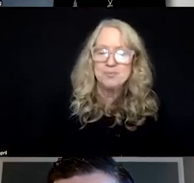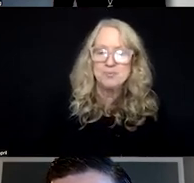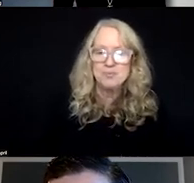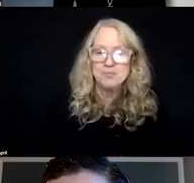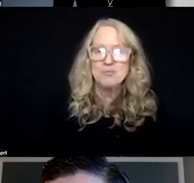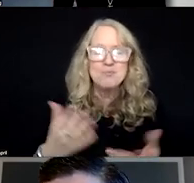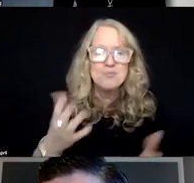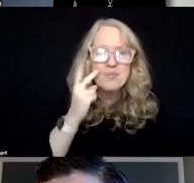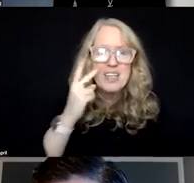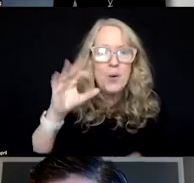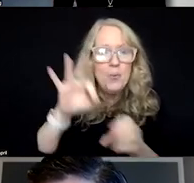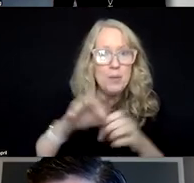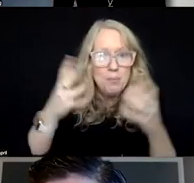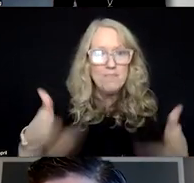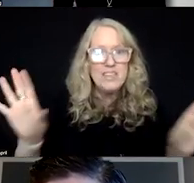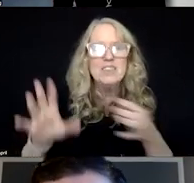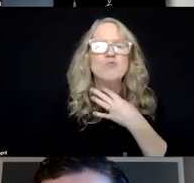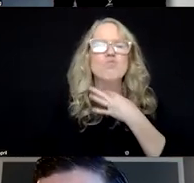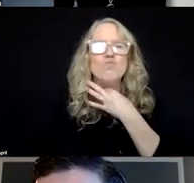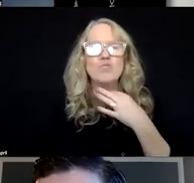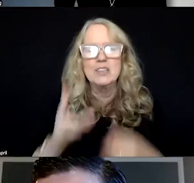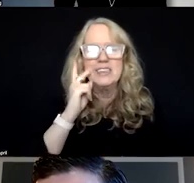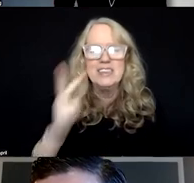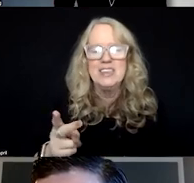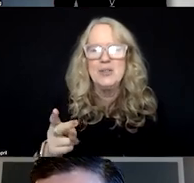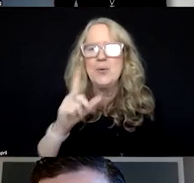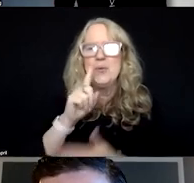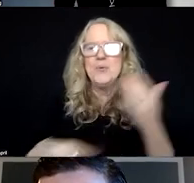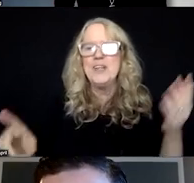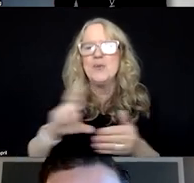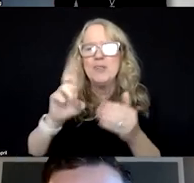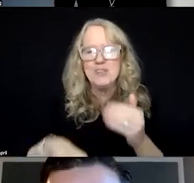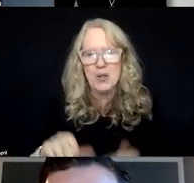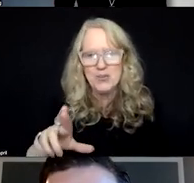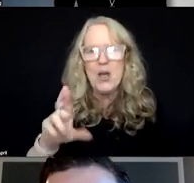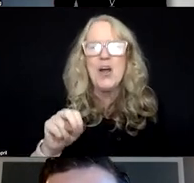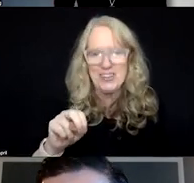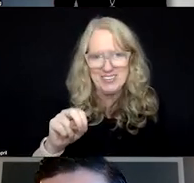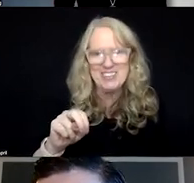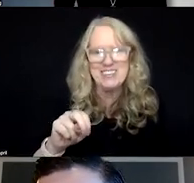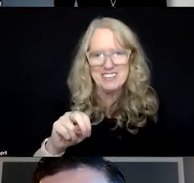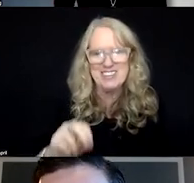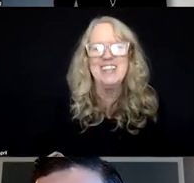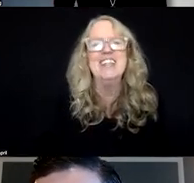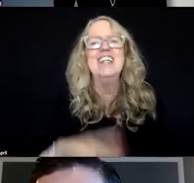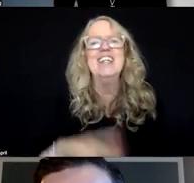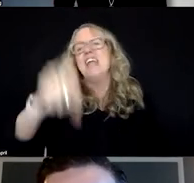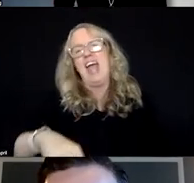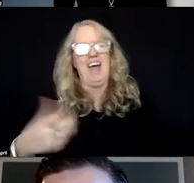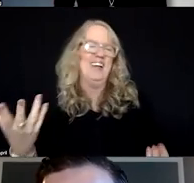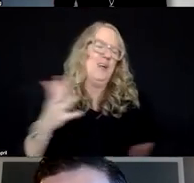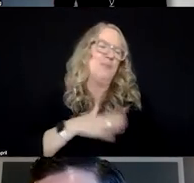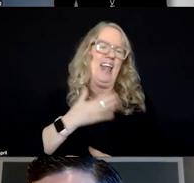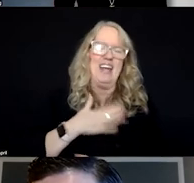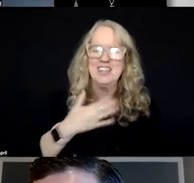I'll when the polls finish, I'm curious, I'd like to just curious, see what the results are. But then I'll yeah, I mean, I'm glad.